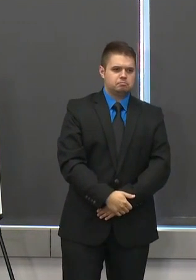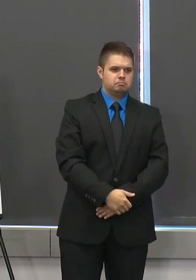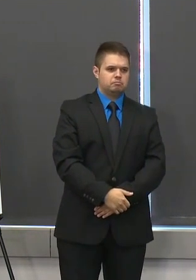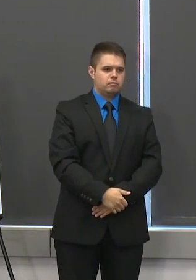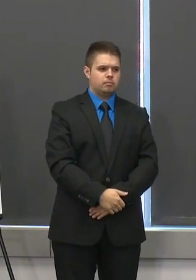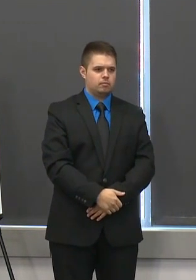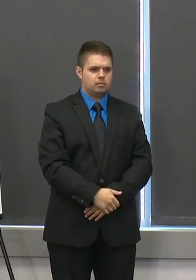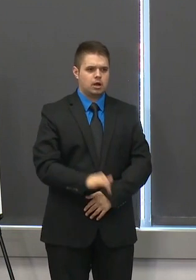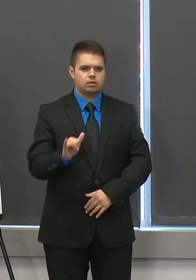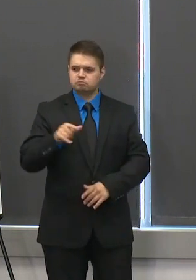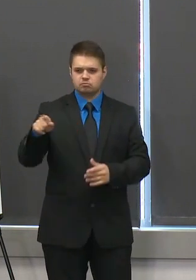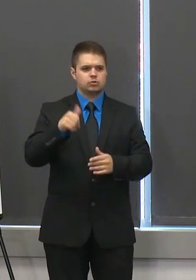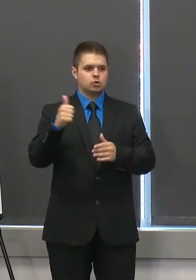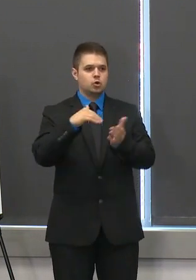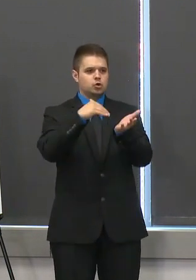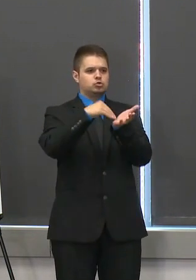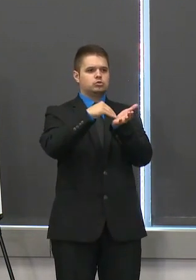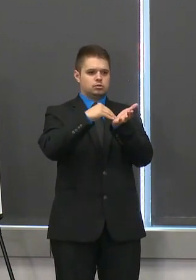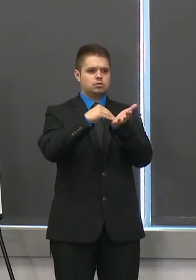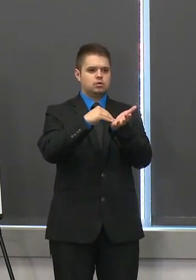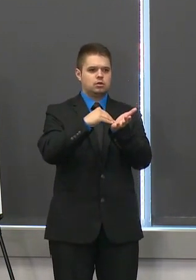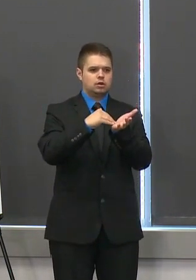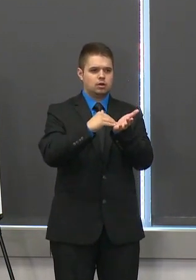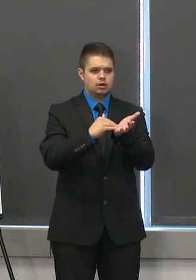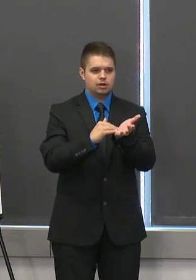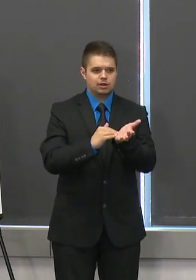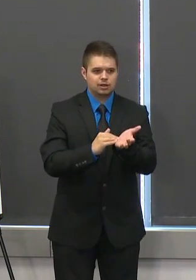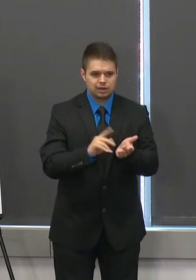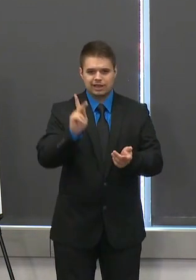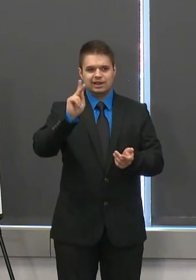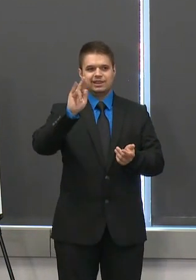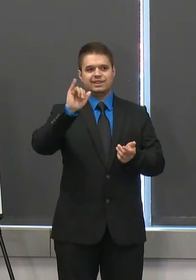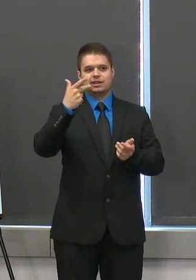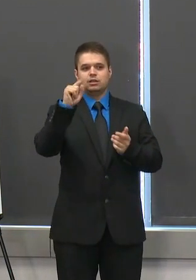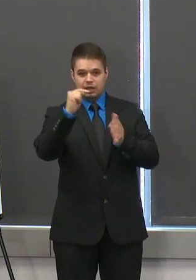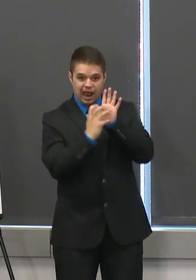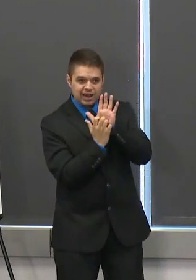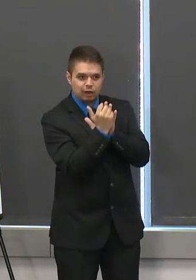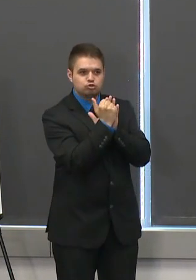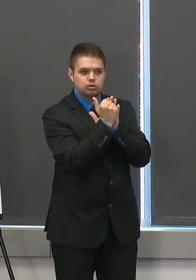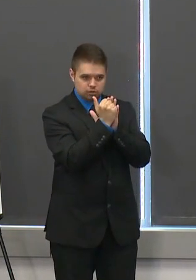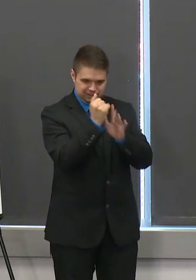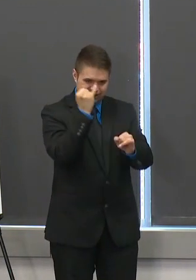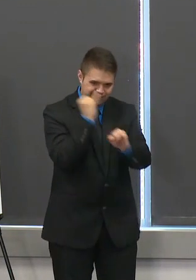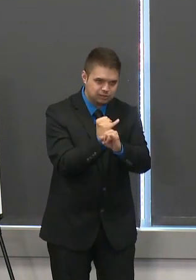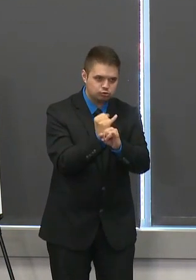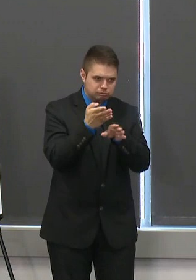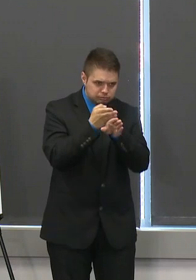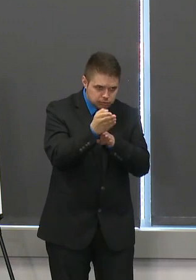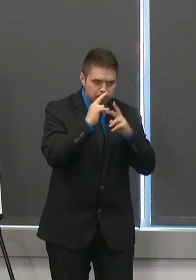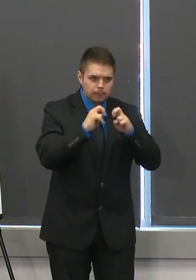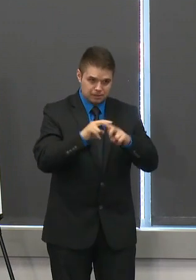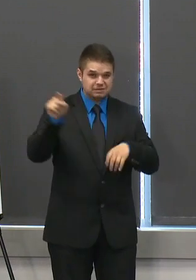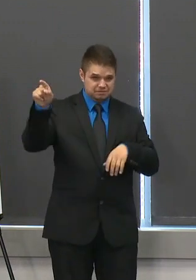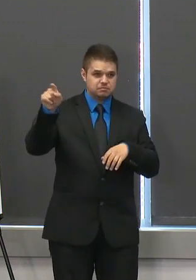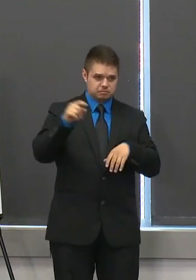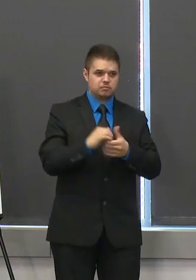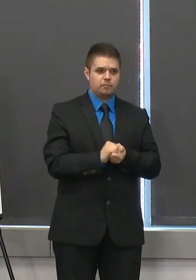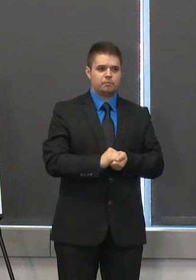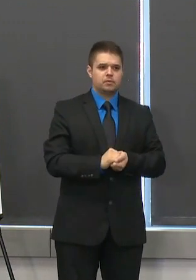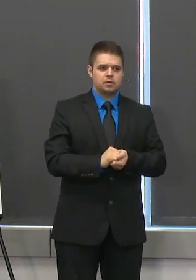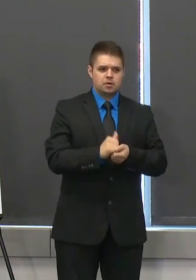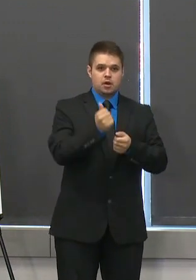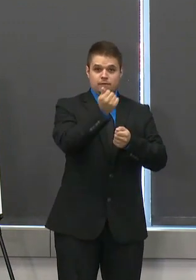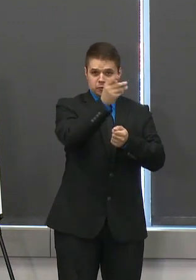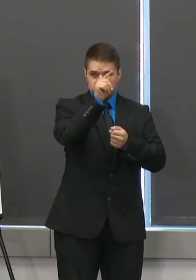head of the knight cancer institute as well as the principal investigators on this study dr jackie shannon and dr paul spelman